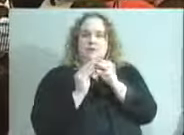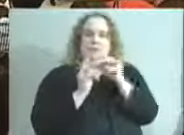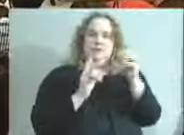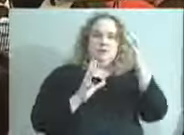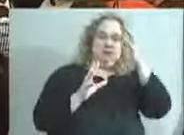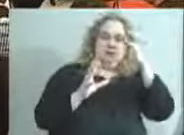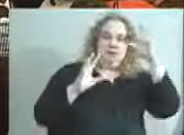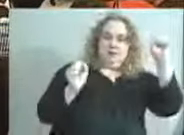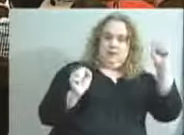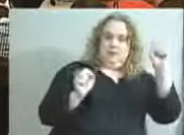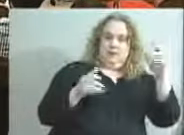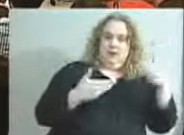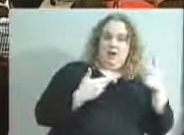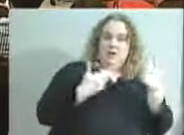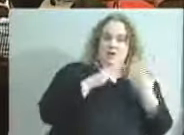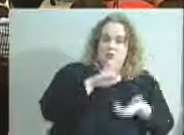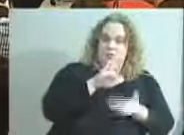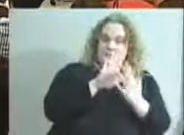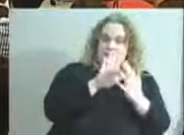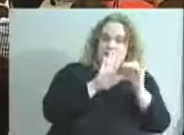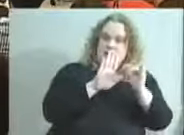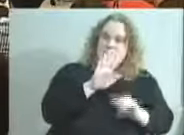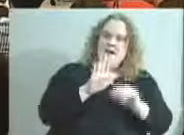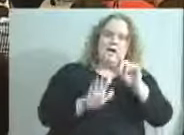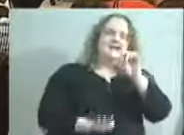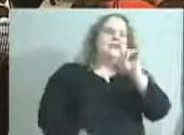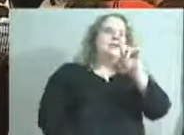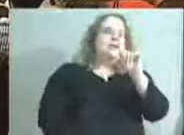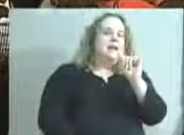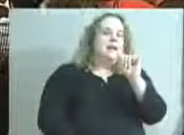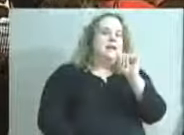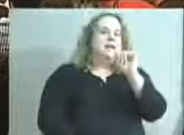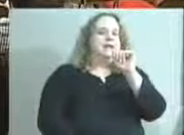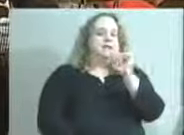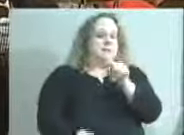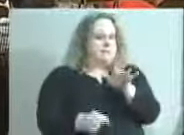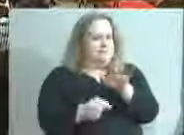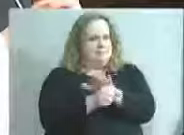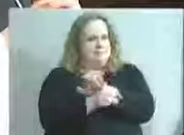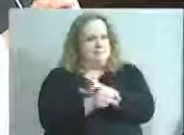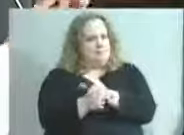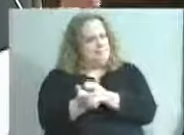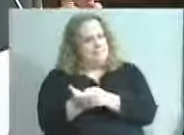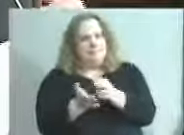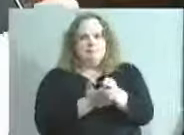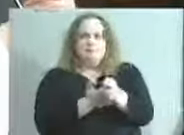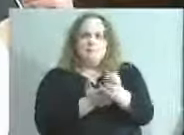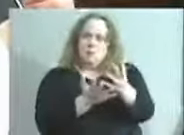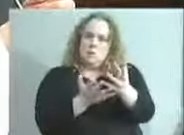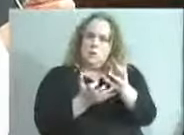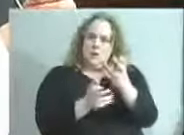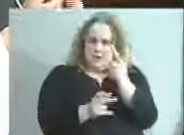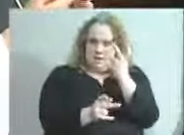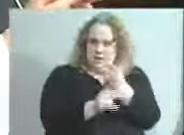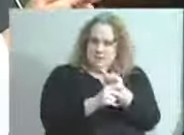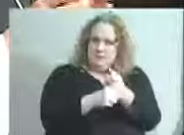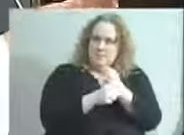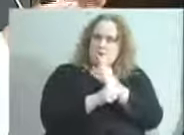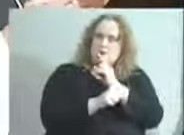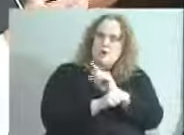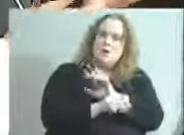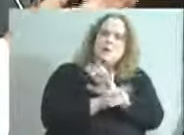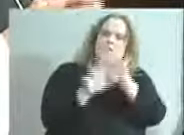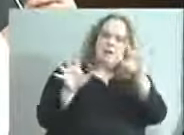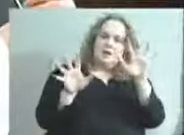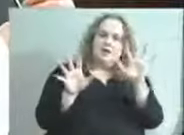addressing in her comments, and that's this issue of data integrity. You know, as we talked about, as, you know, the chair mentioned before, there's a story